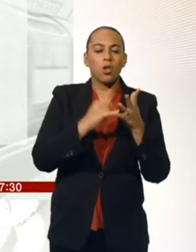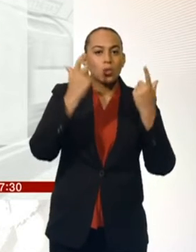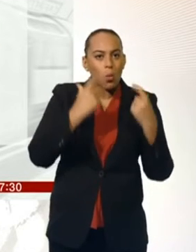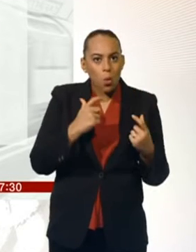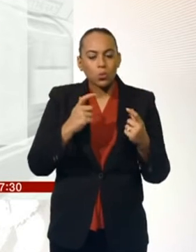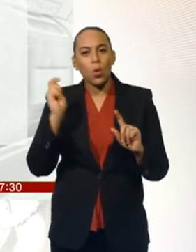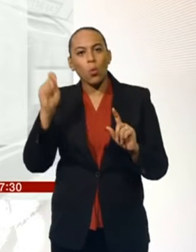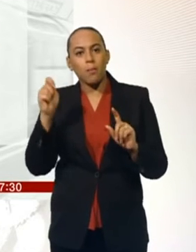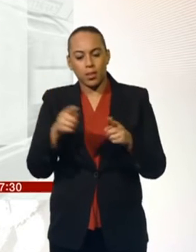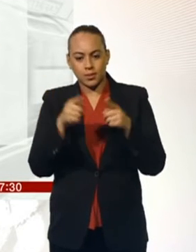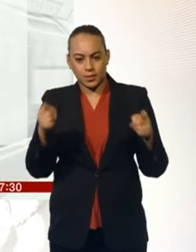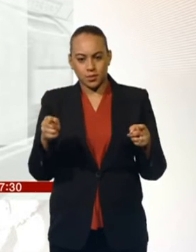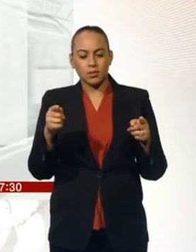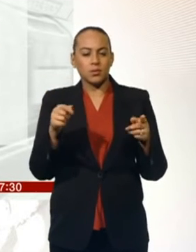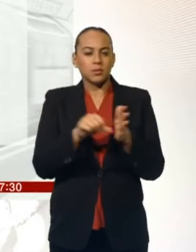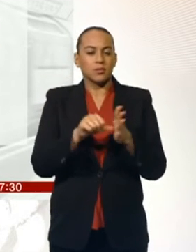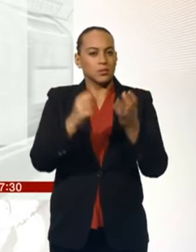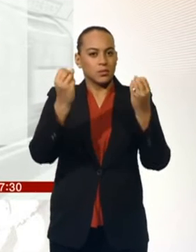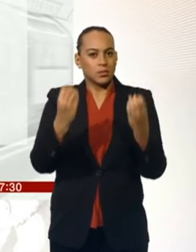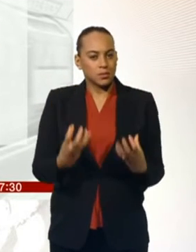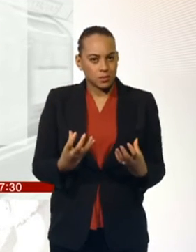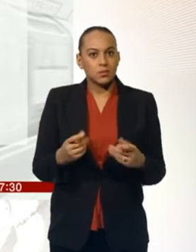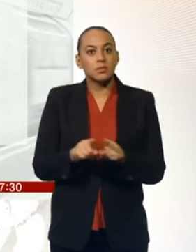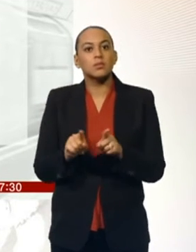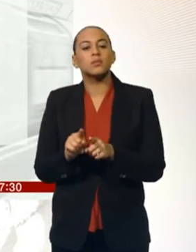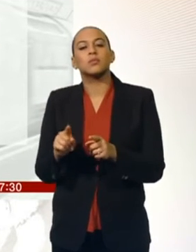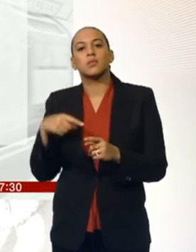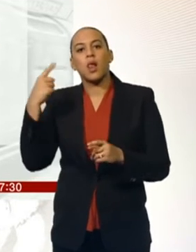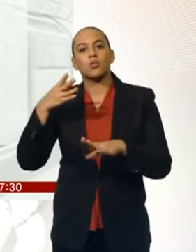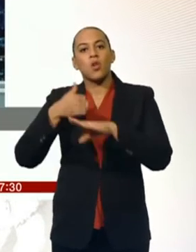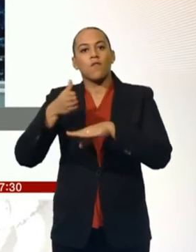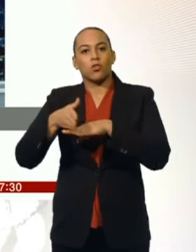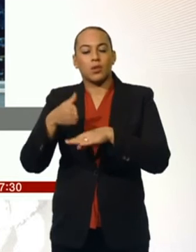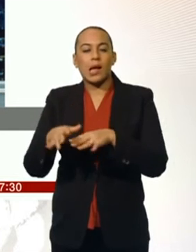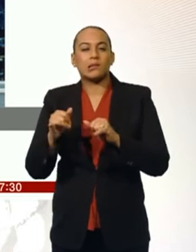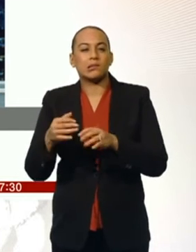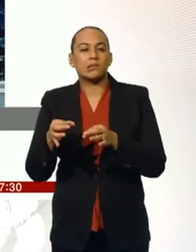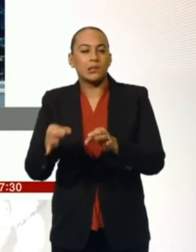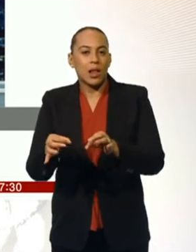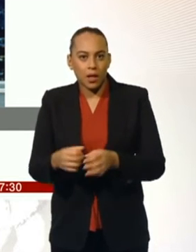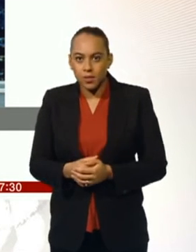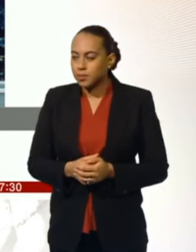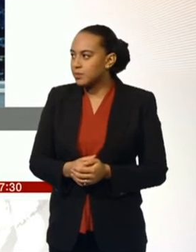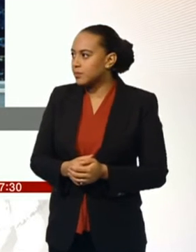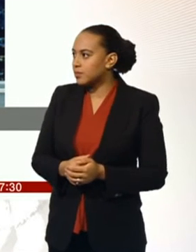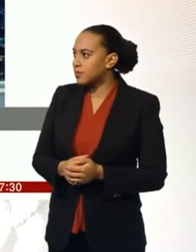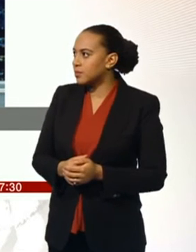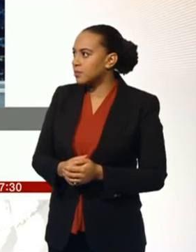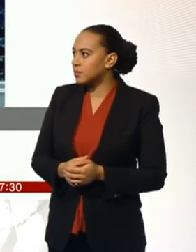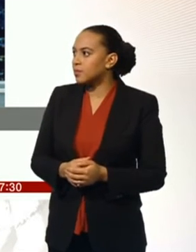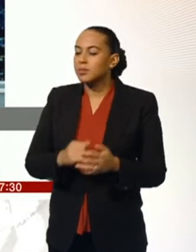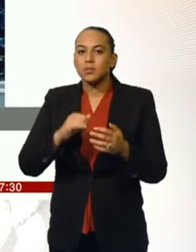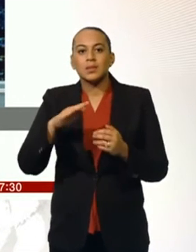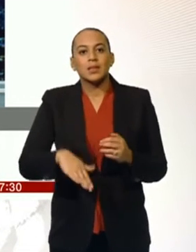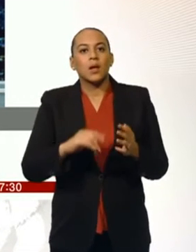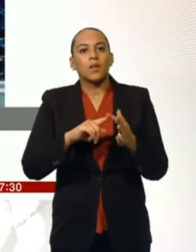of a signal failure at Fulham Broadway, and there are severe delays on London overground. Elsewhere on public transport, southeastern trains are